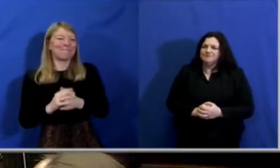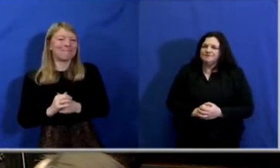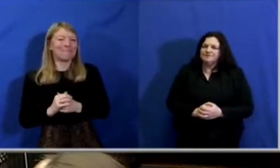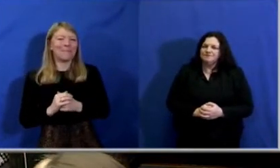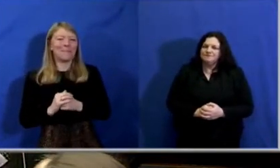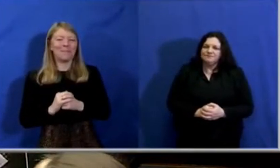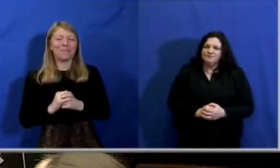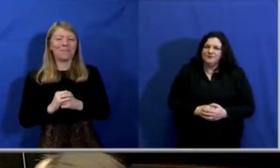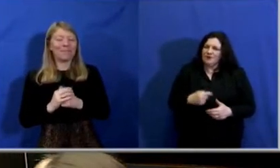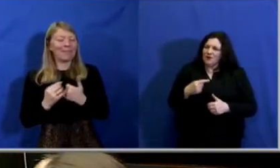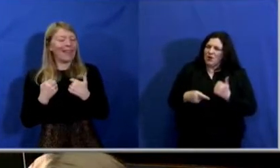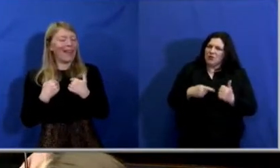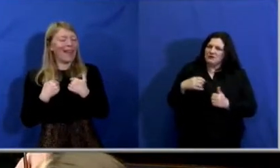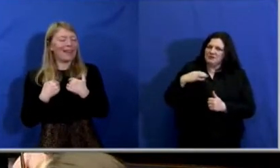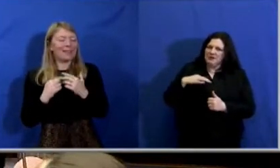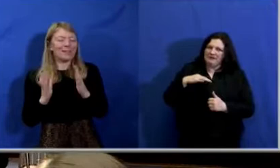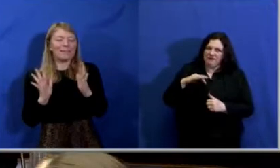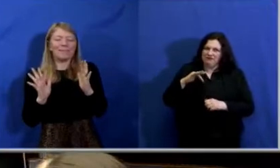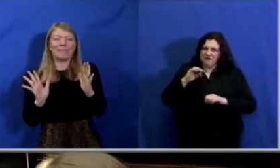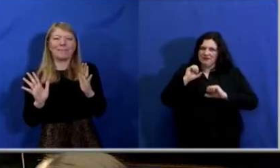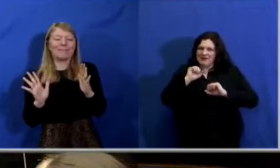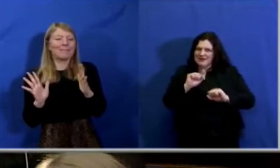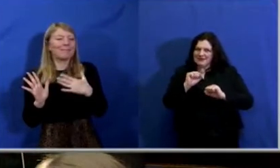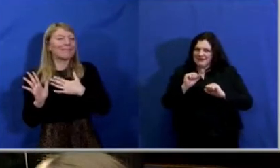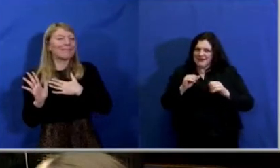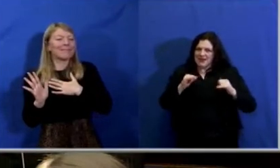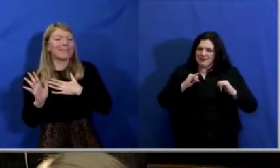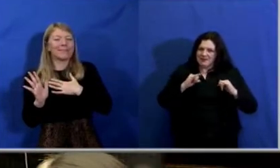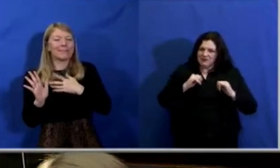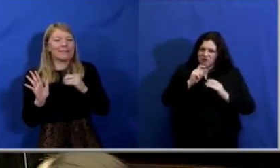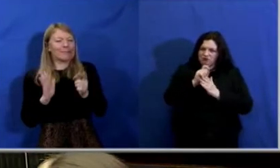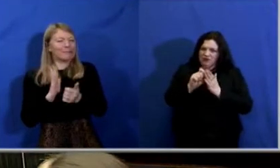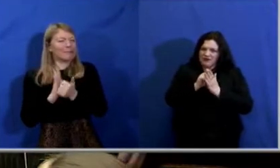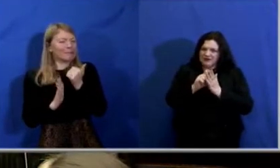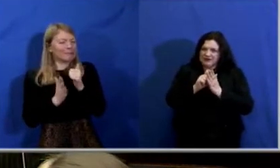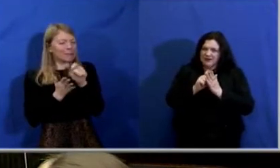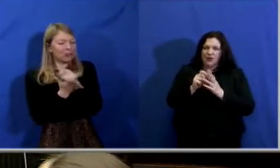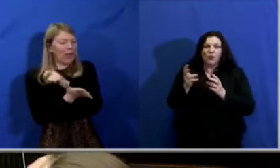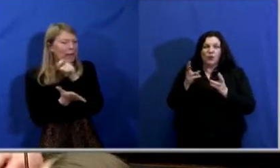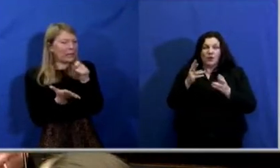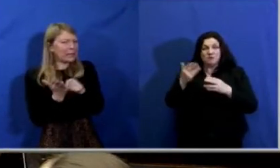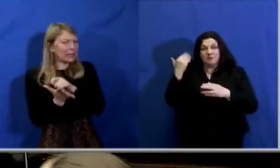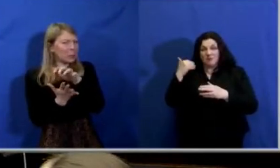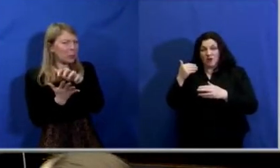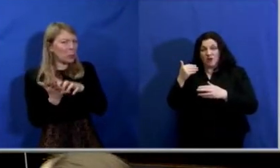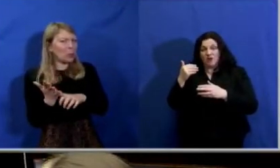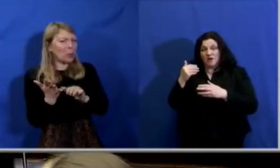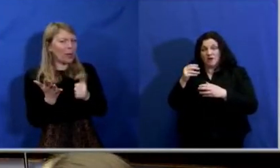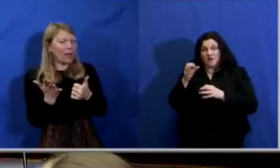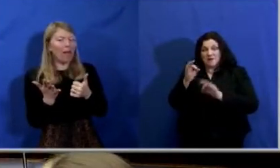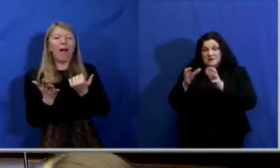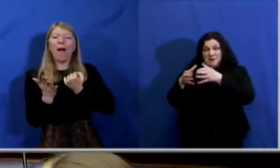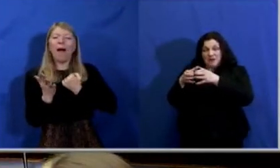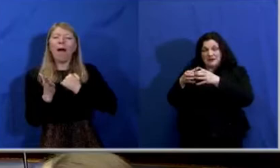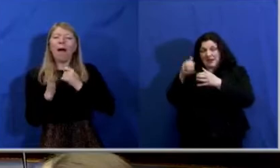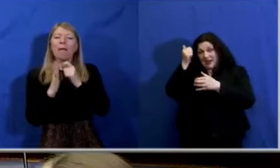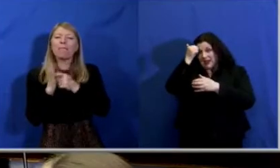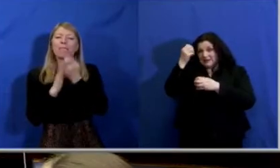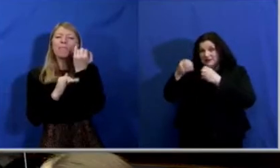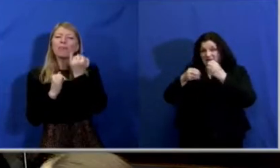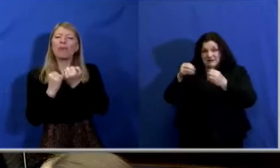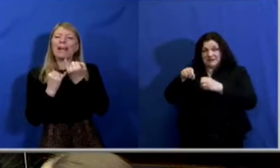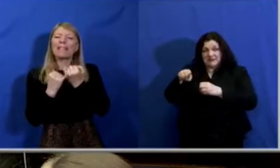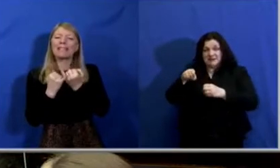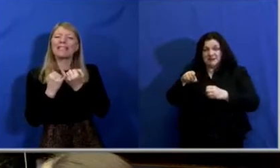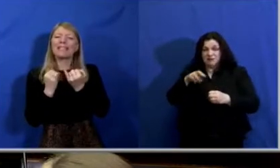his ability to be able to write, when he worked in party headquarters, Christopher's press statements. Just proves